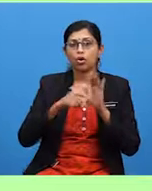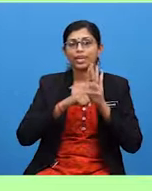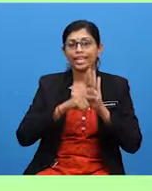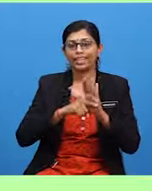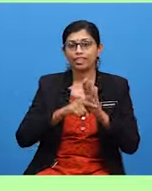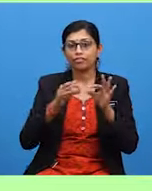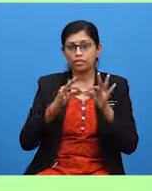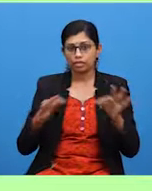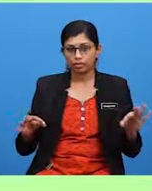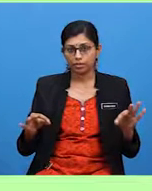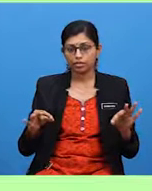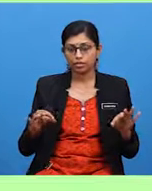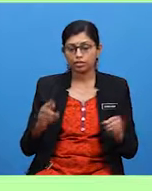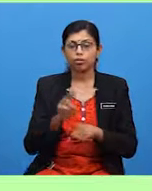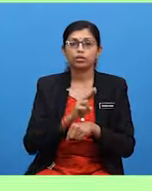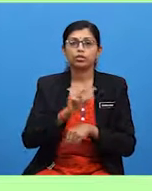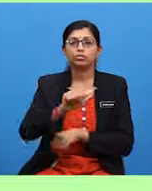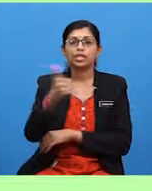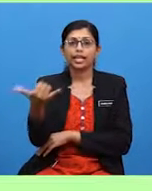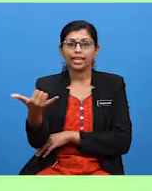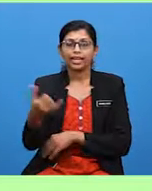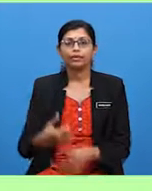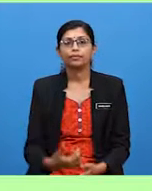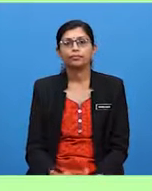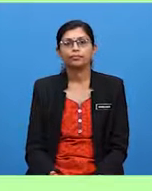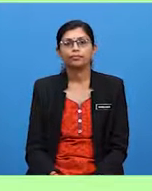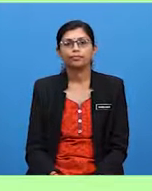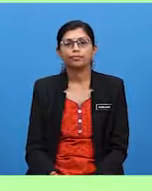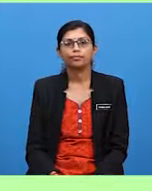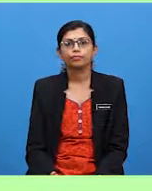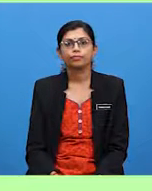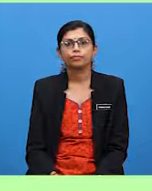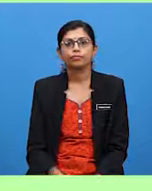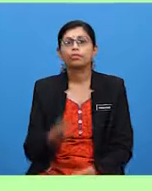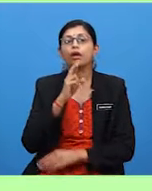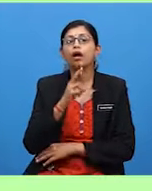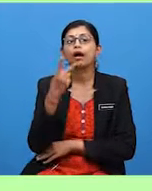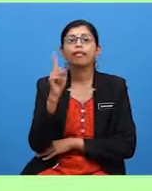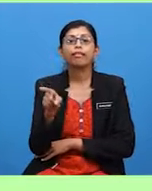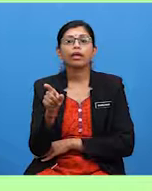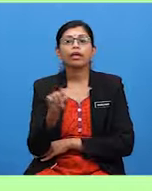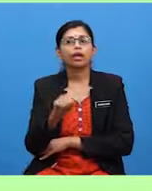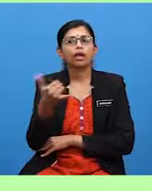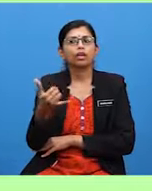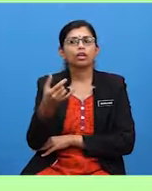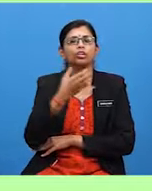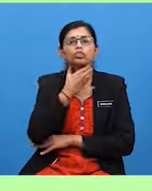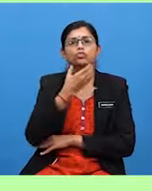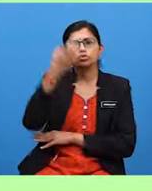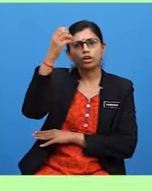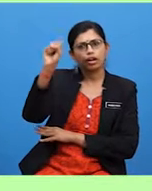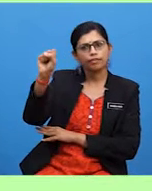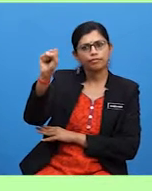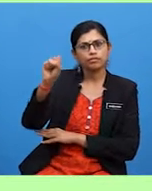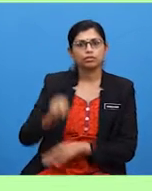nouns. For example, are there any jiras? There wasn't any time to